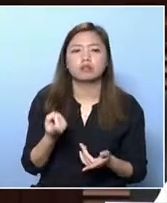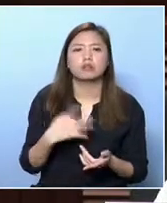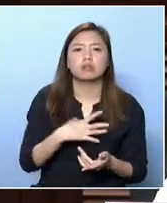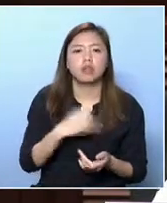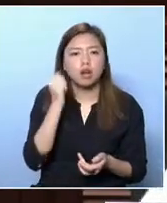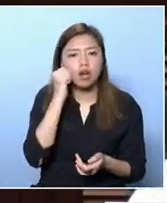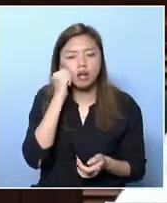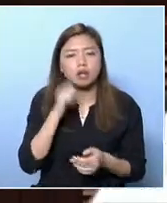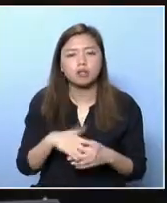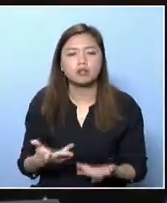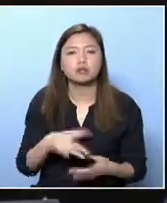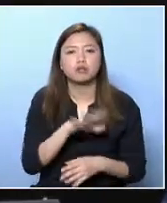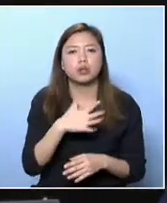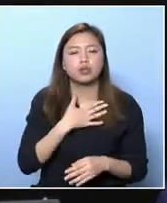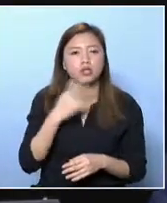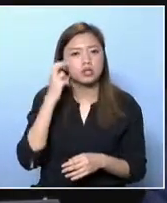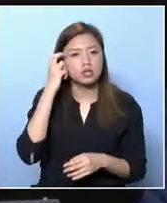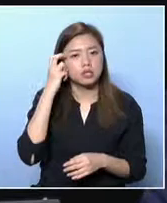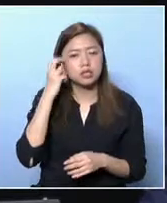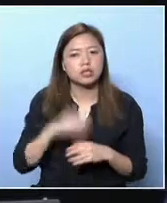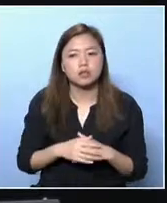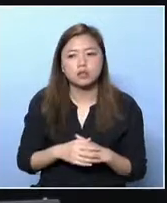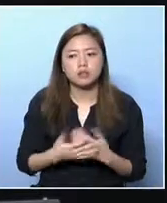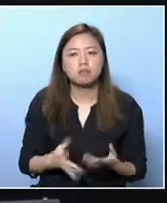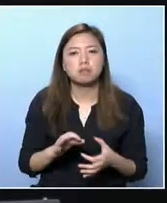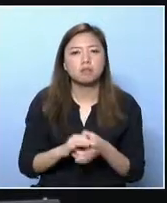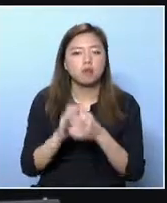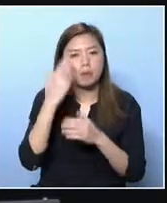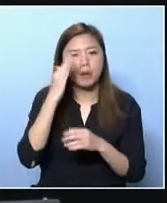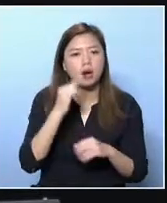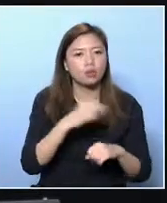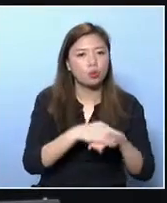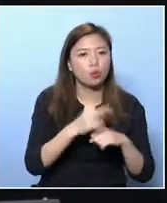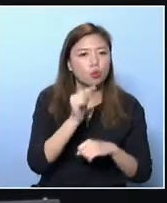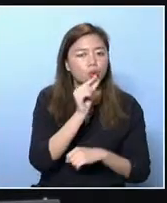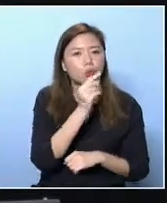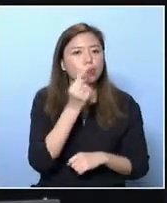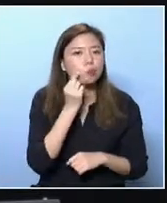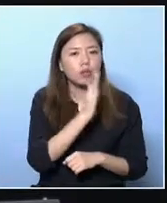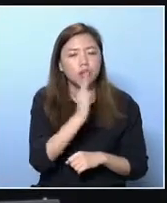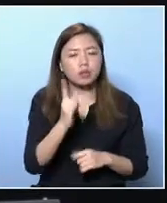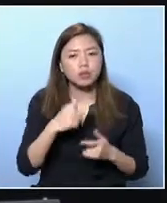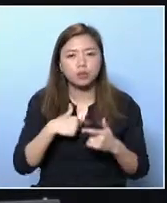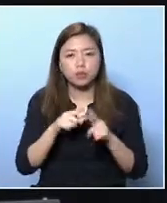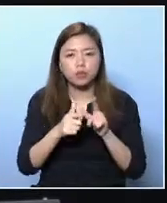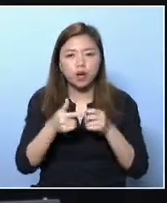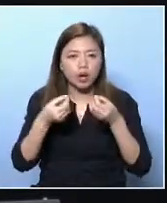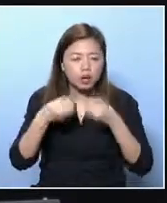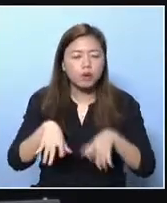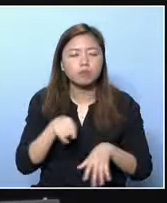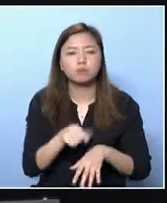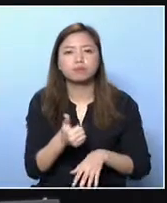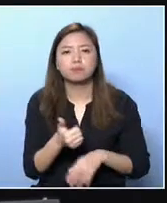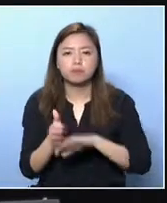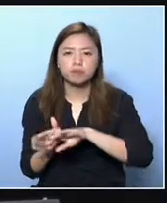SMEs and employers cannot afford to do that on their own. We need to pay attention